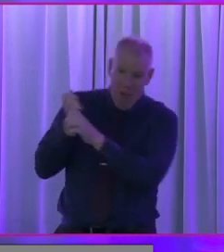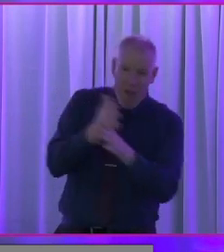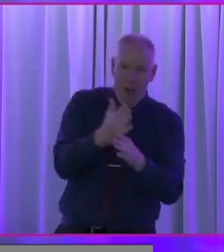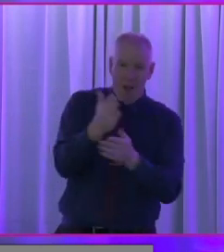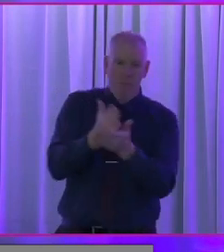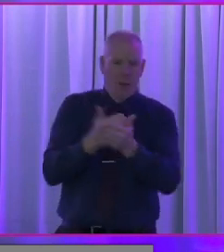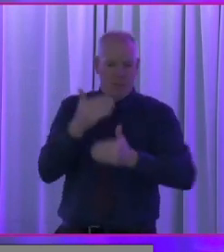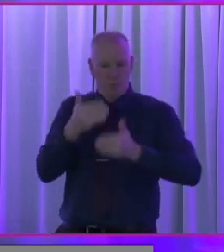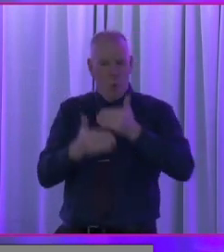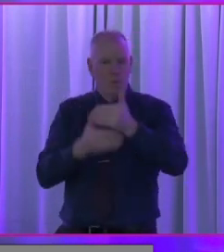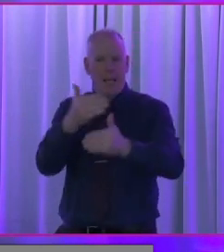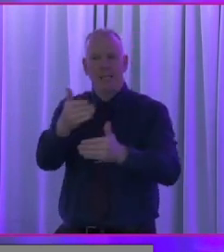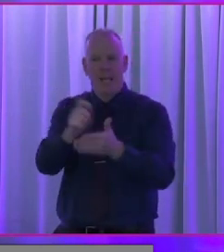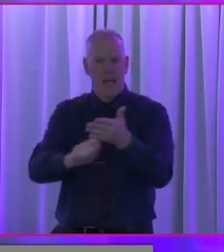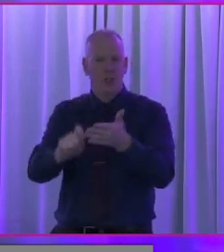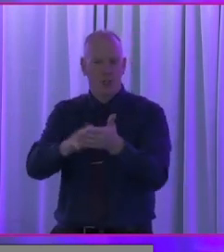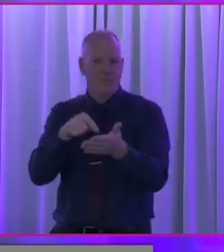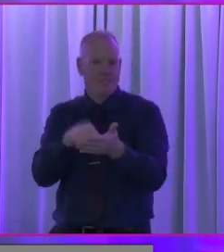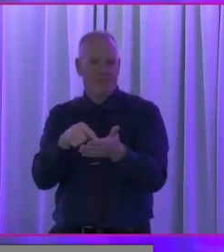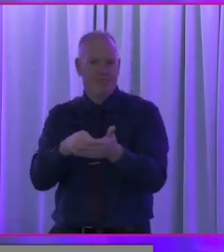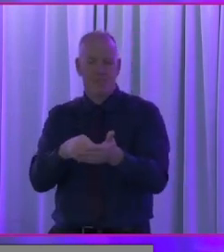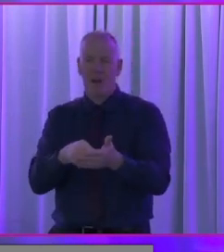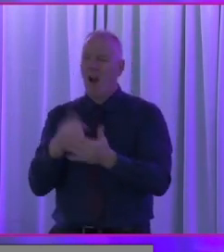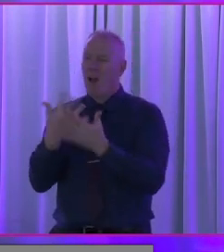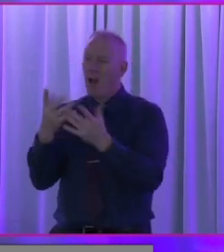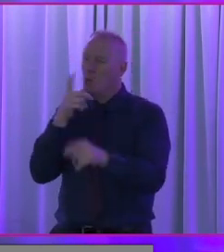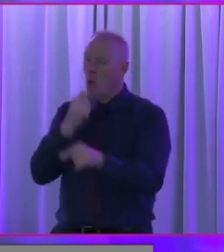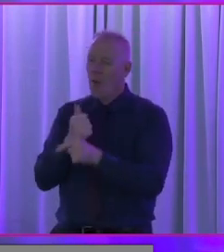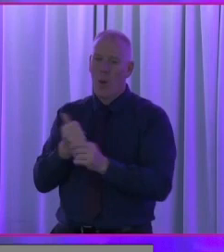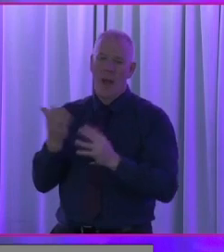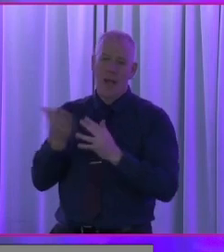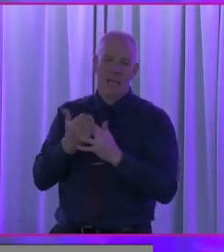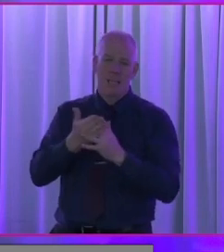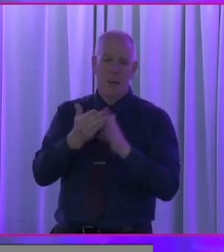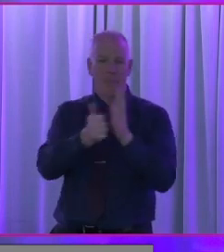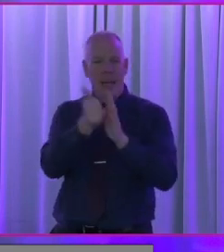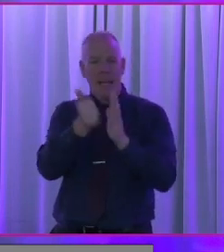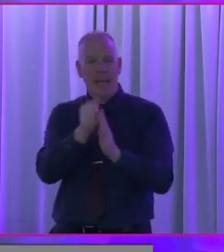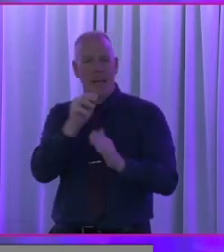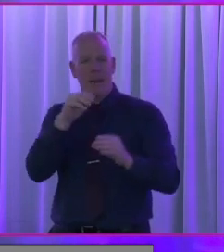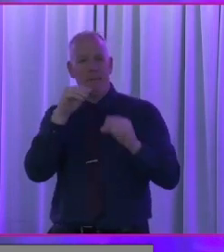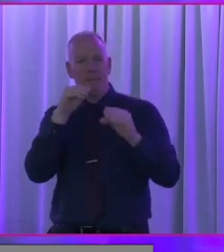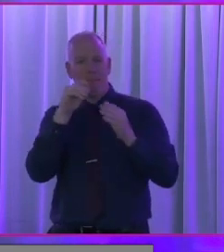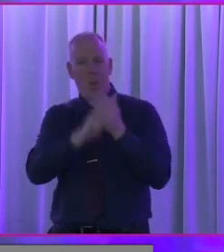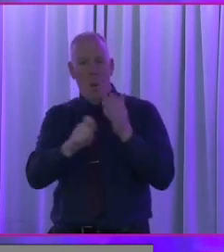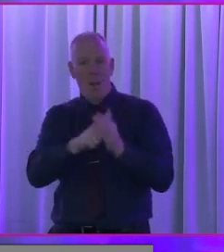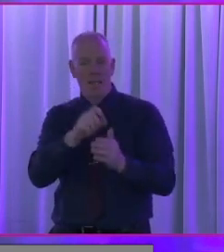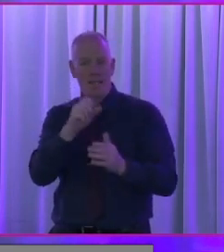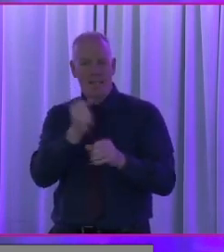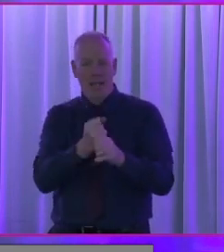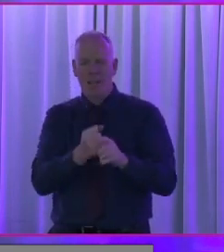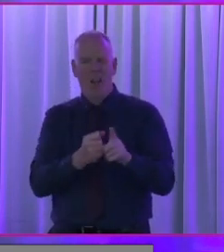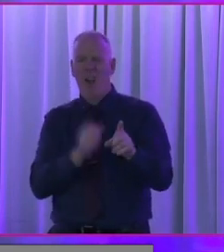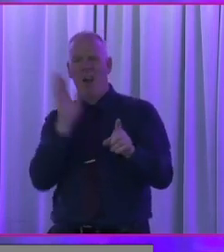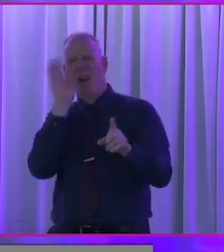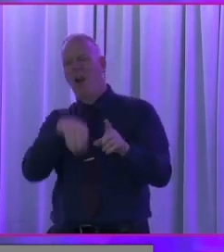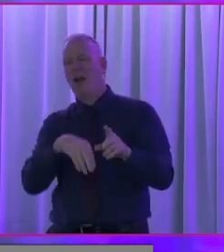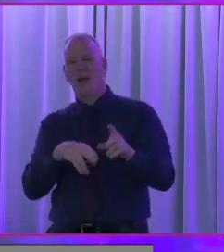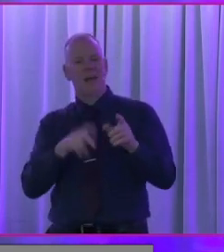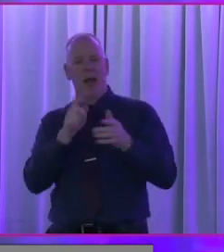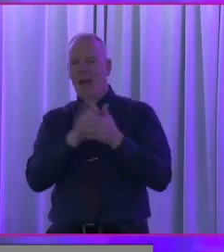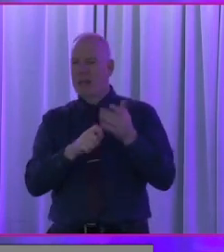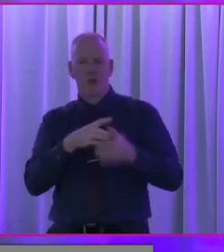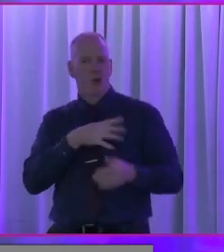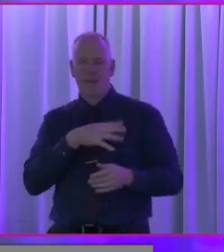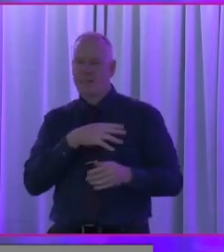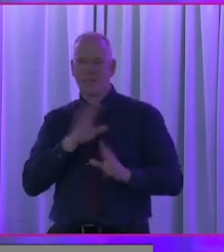of the electoral process, because it's, we've heard a lot today about accessibility of polling stations. Nah, I mean, I don't think we should, we should be called an electoral